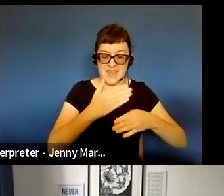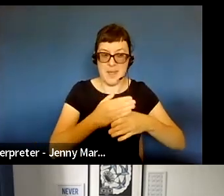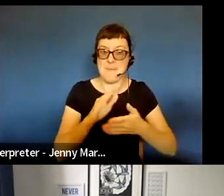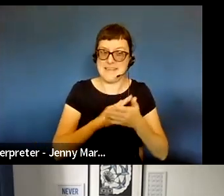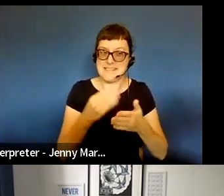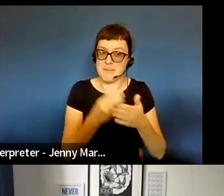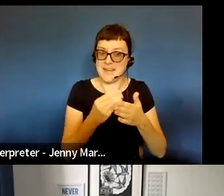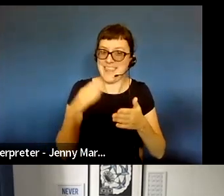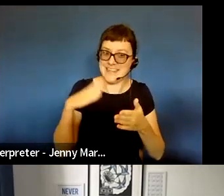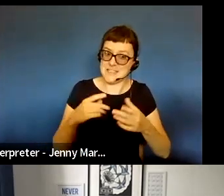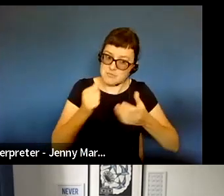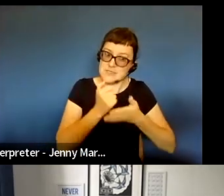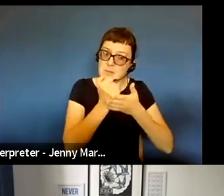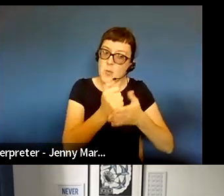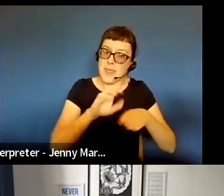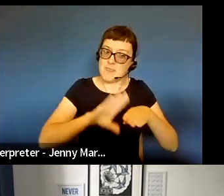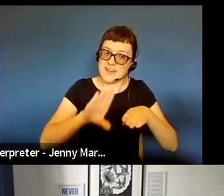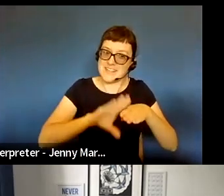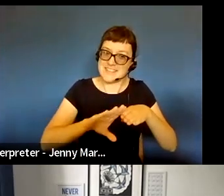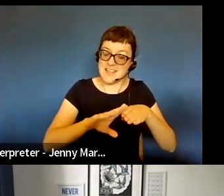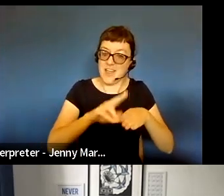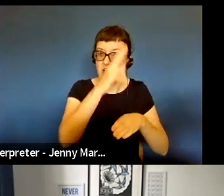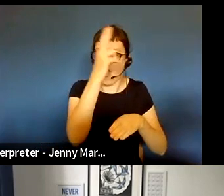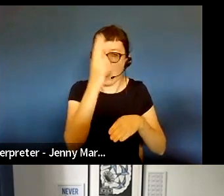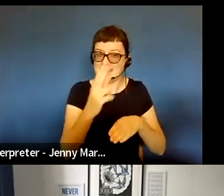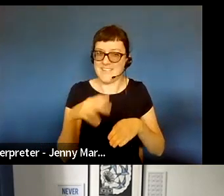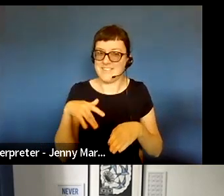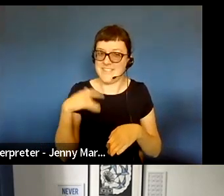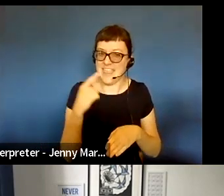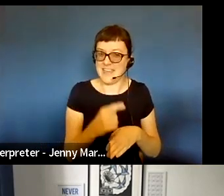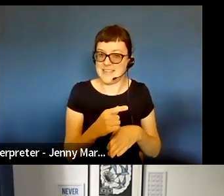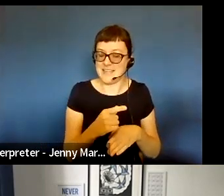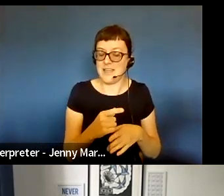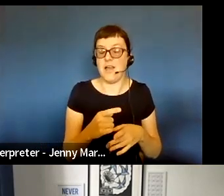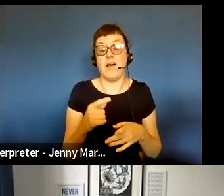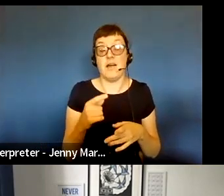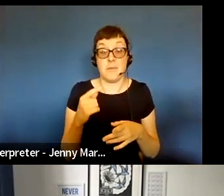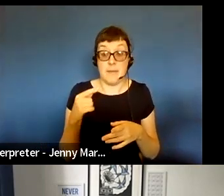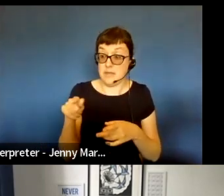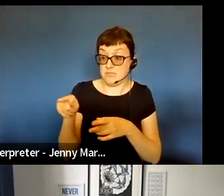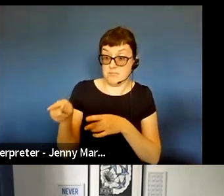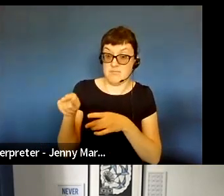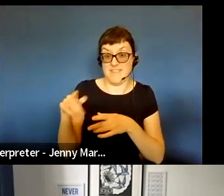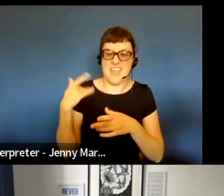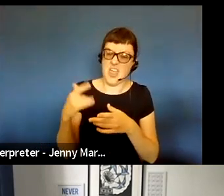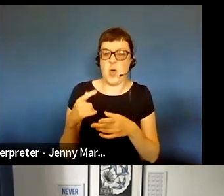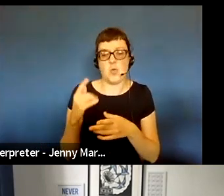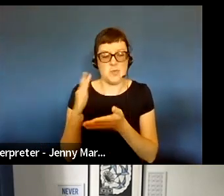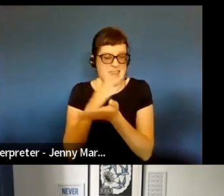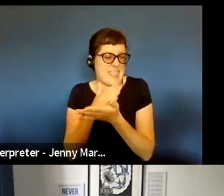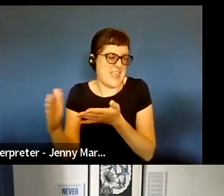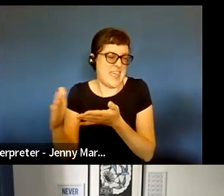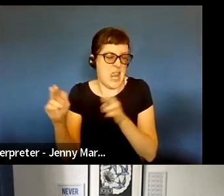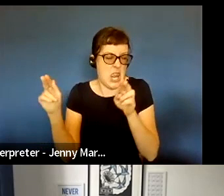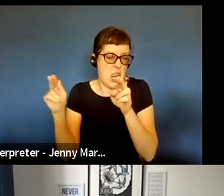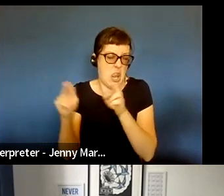to sustain their practice. Artists transist from feeling like this is a transparent, very low effort way of making sure that, you